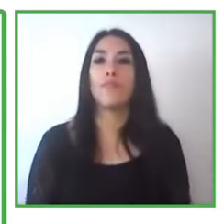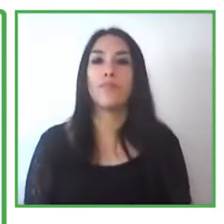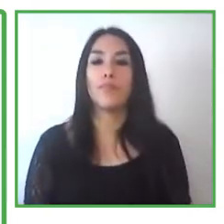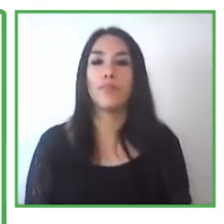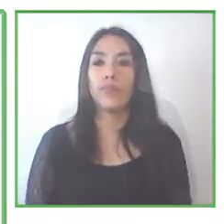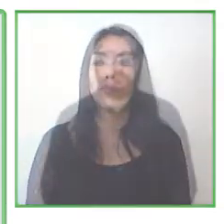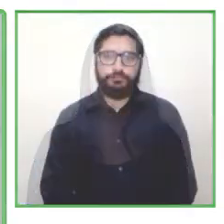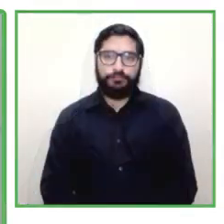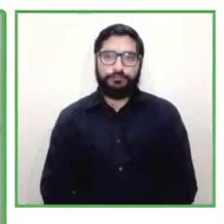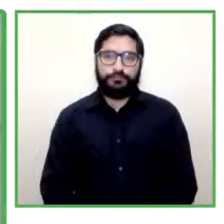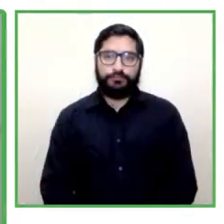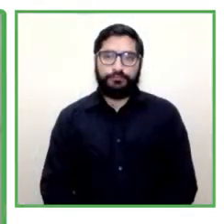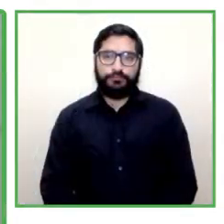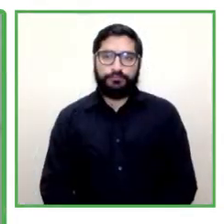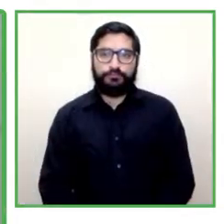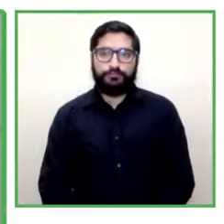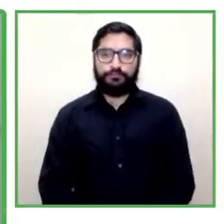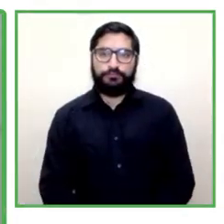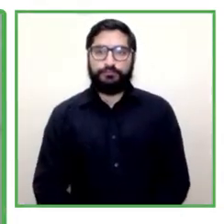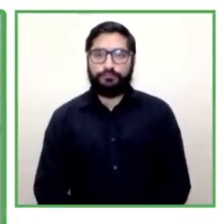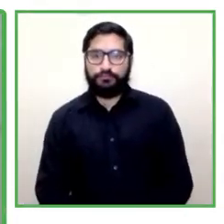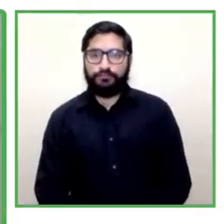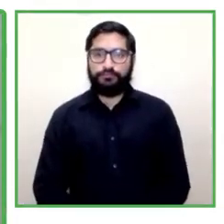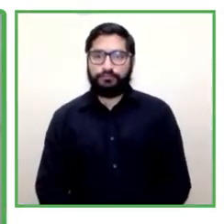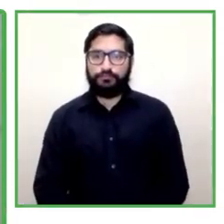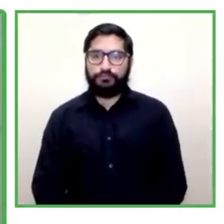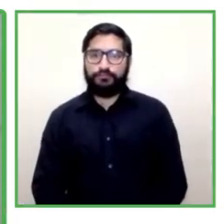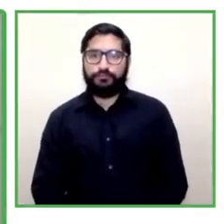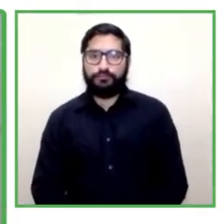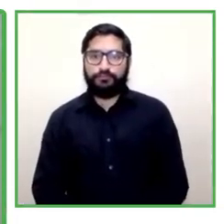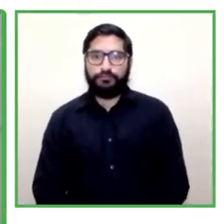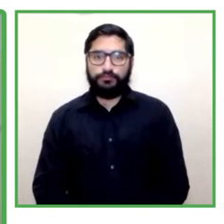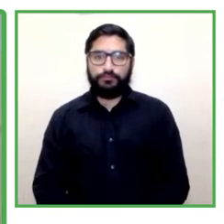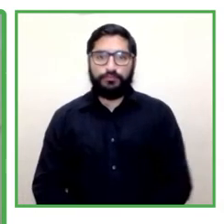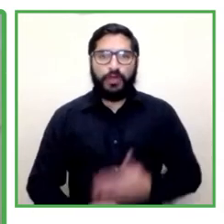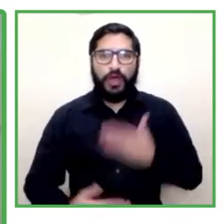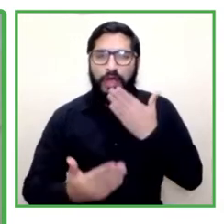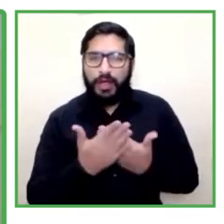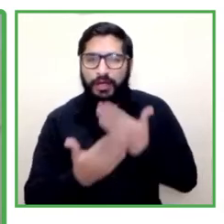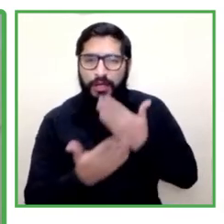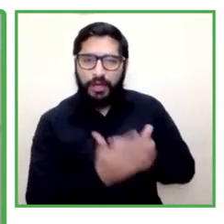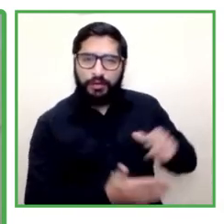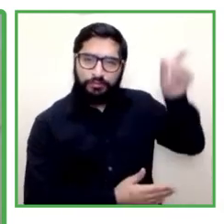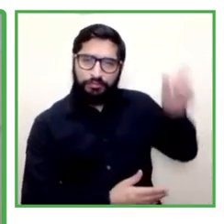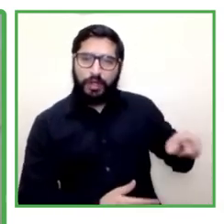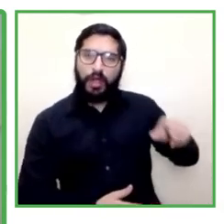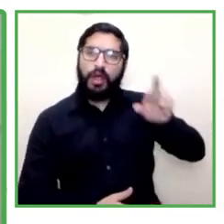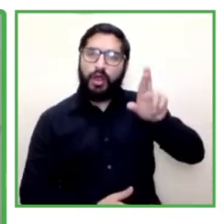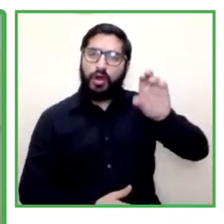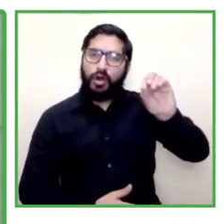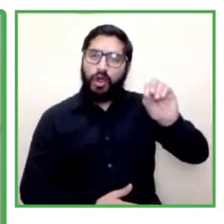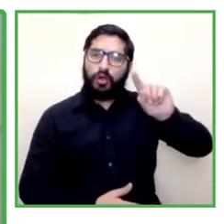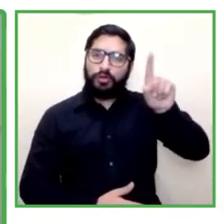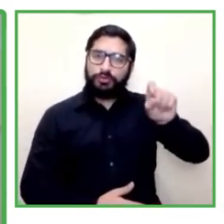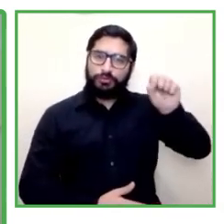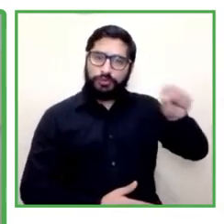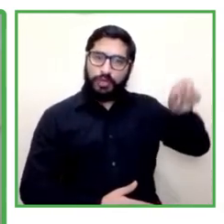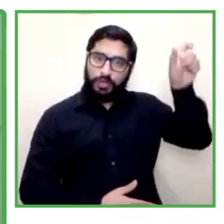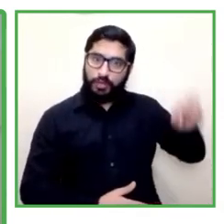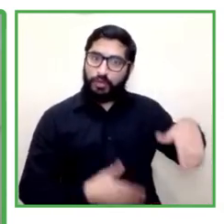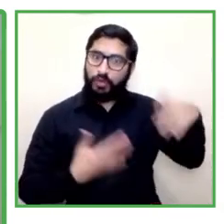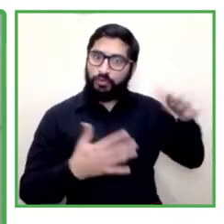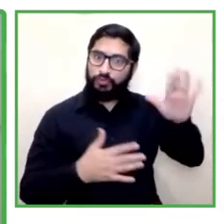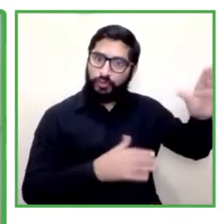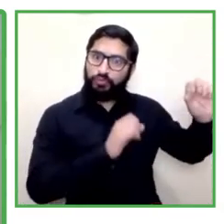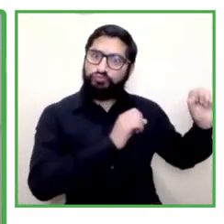workplace thank you so much Rosa for your presentation